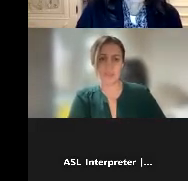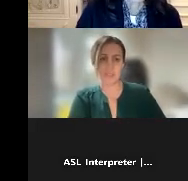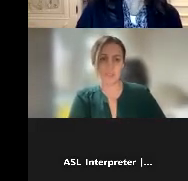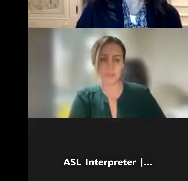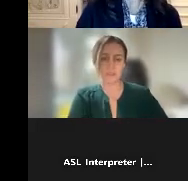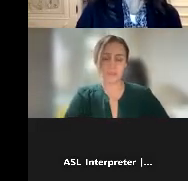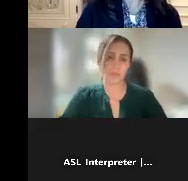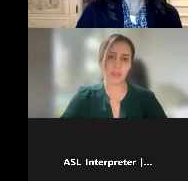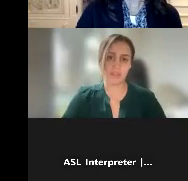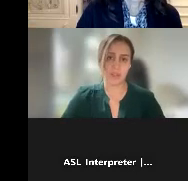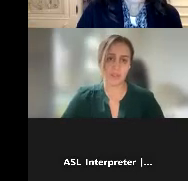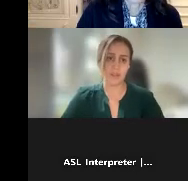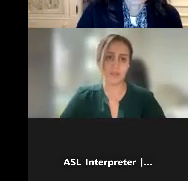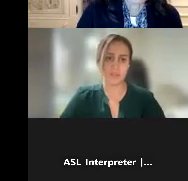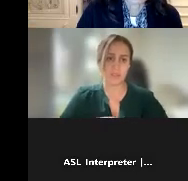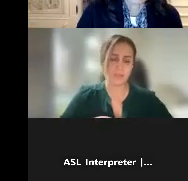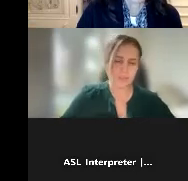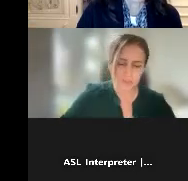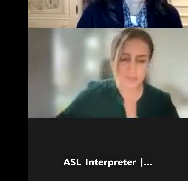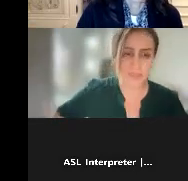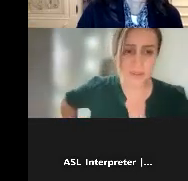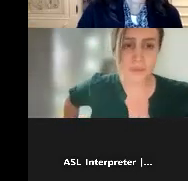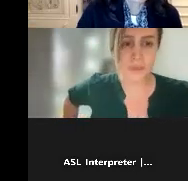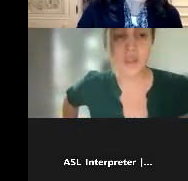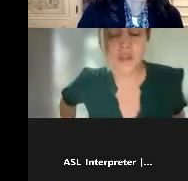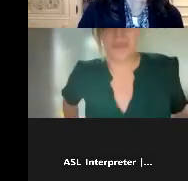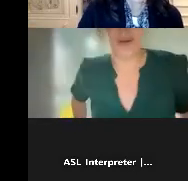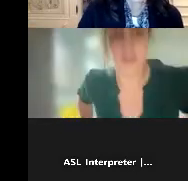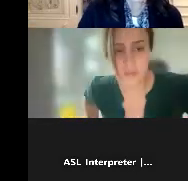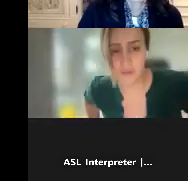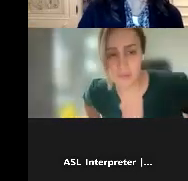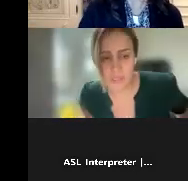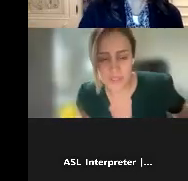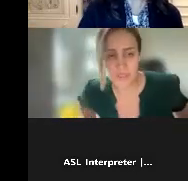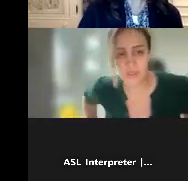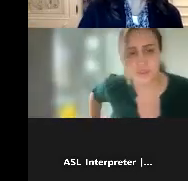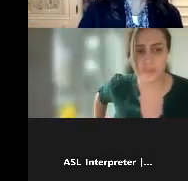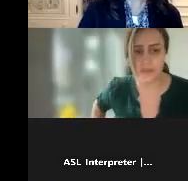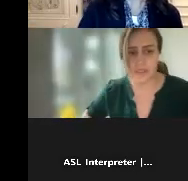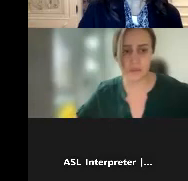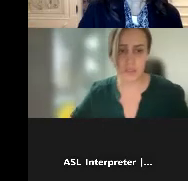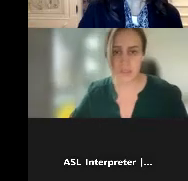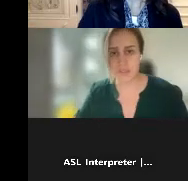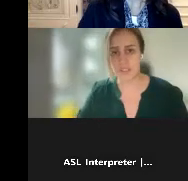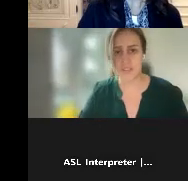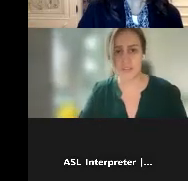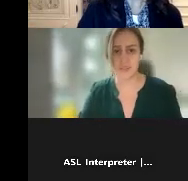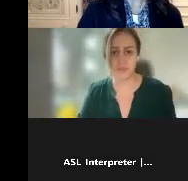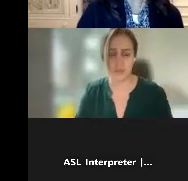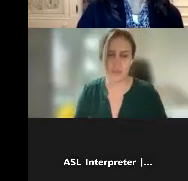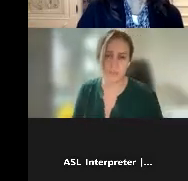required under an environmental justice policy. All of the agencies and officers were required